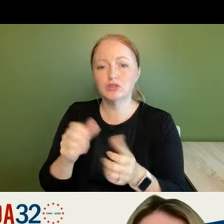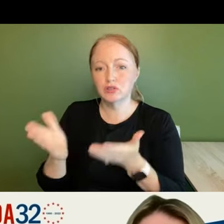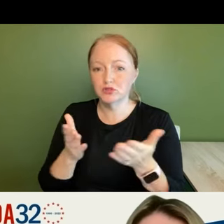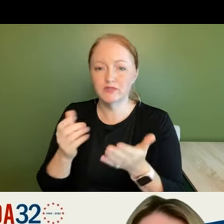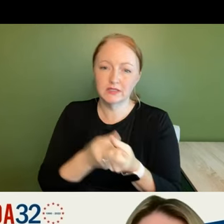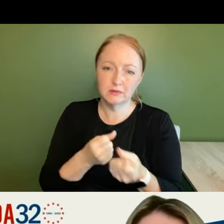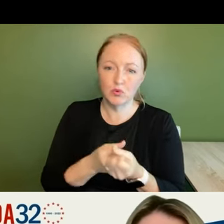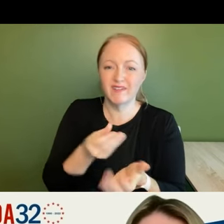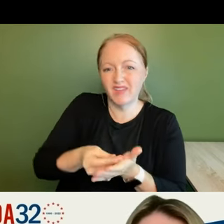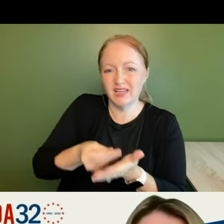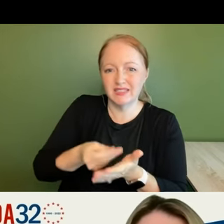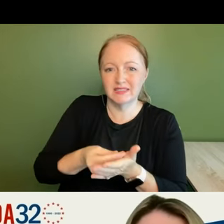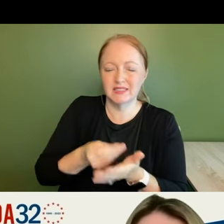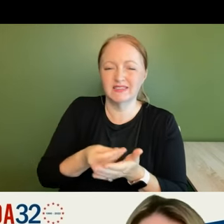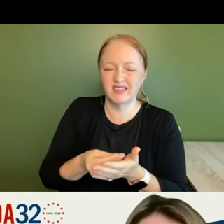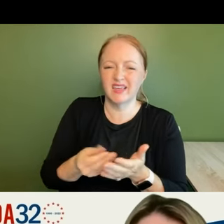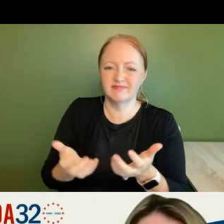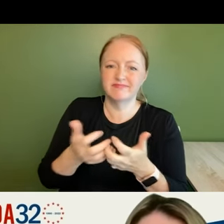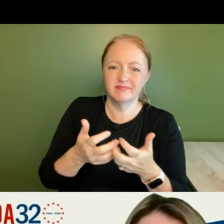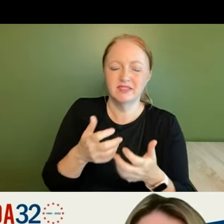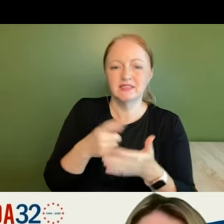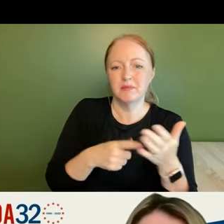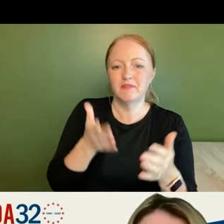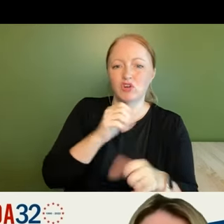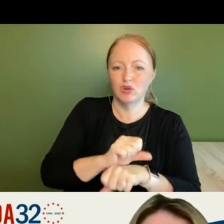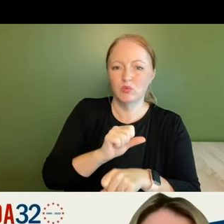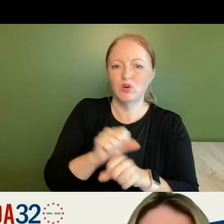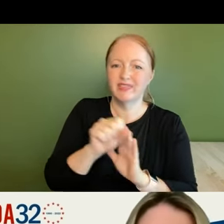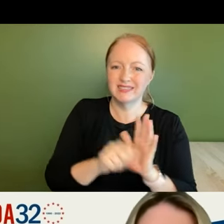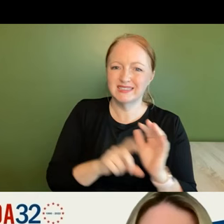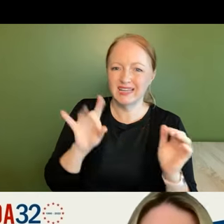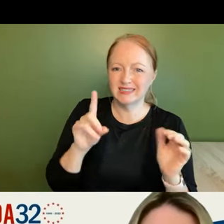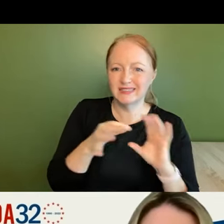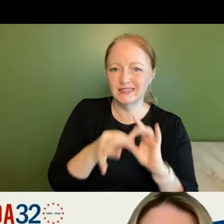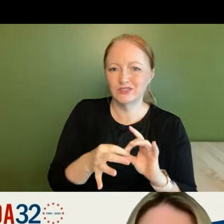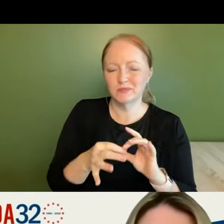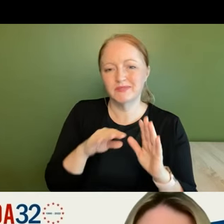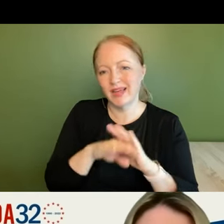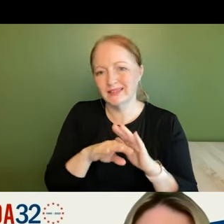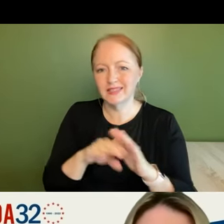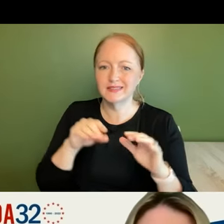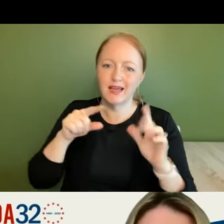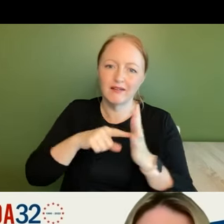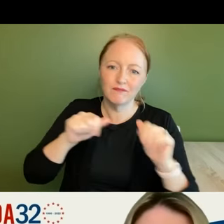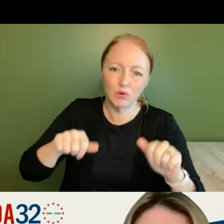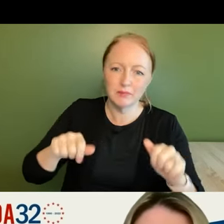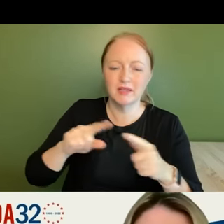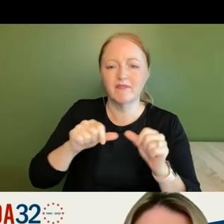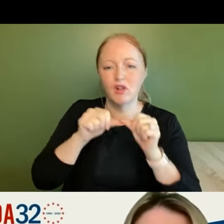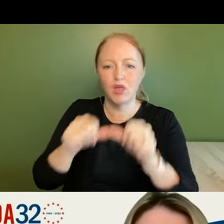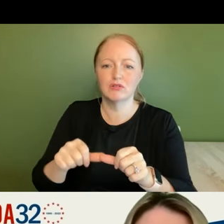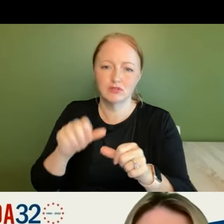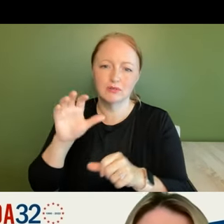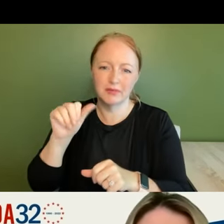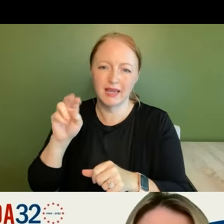supports financing that accompanies some of the earlier work that the state did in terms of access and affordability of long-term care